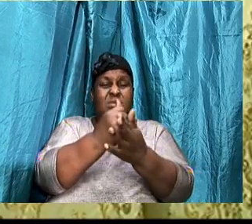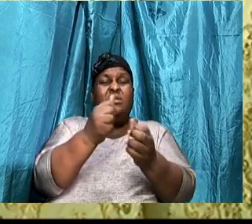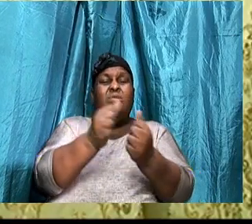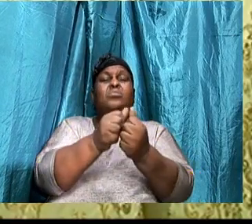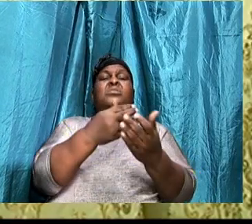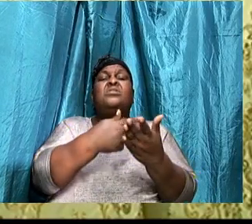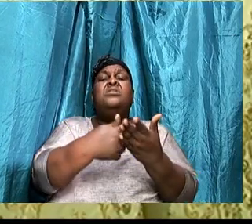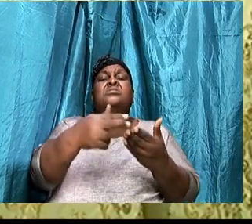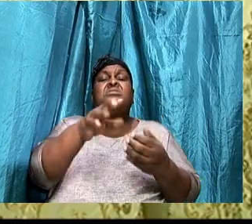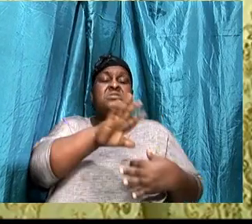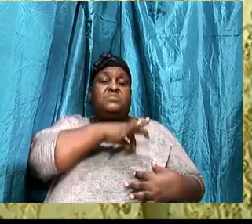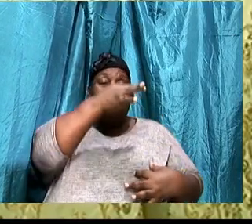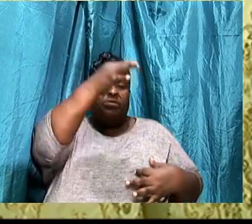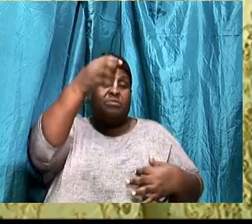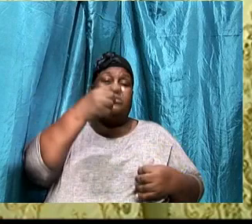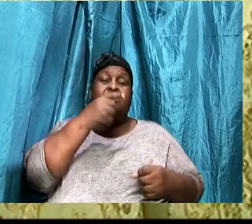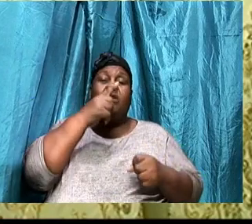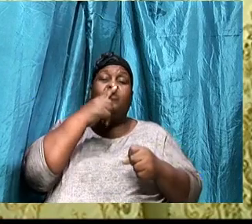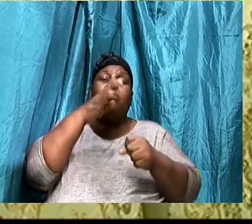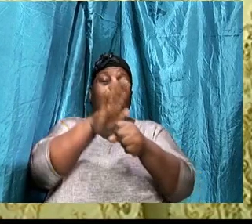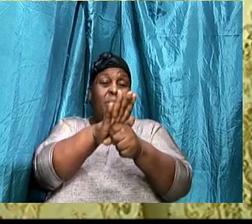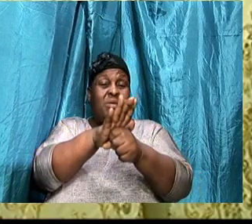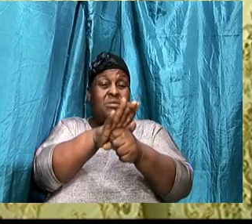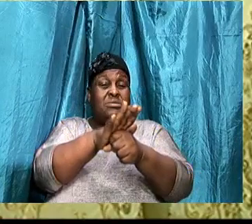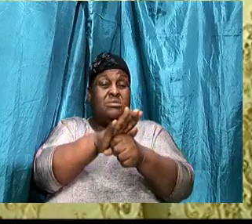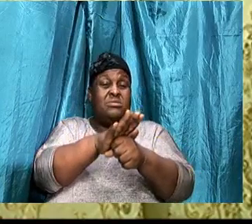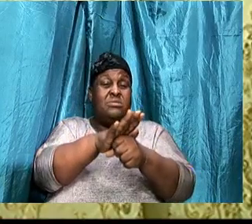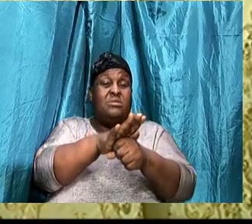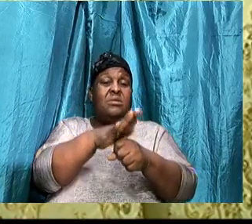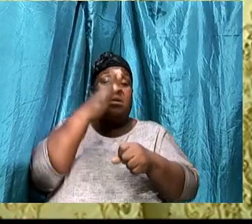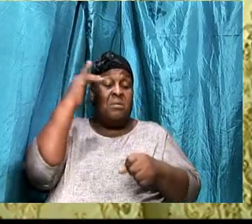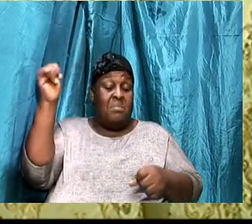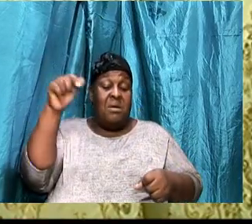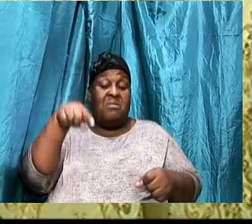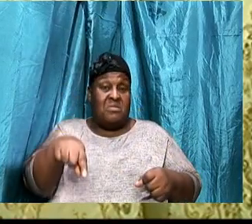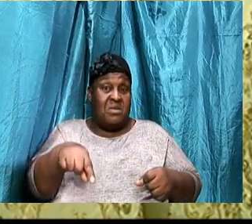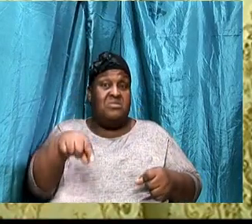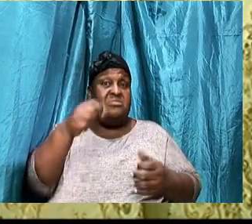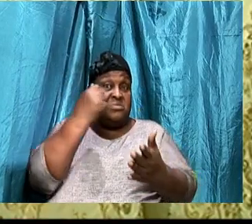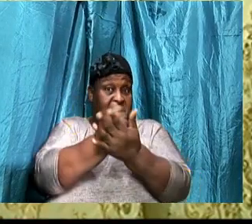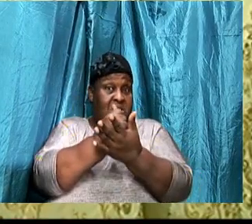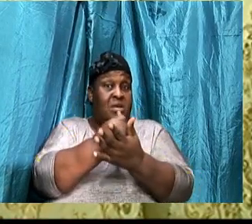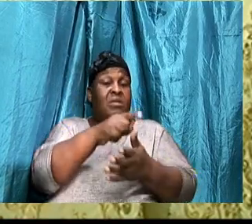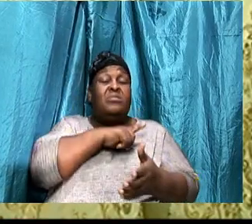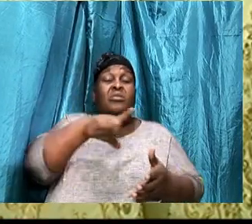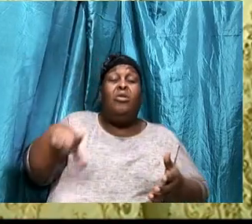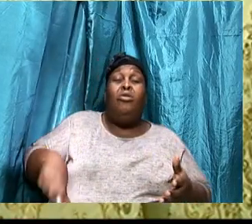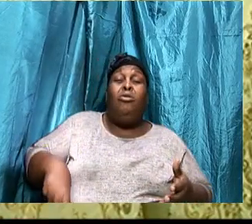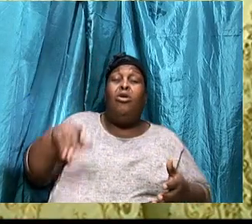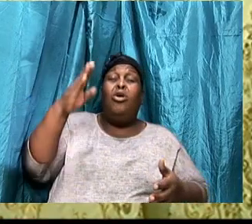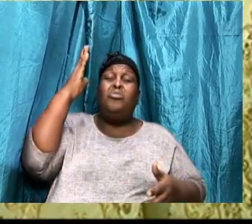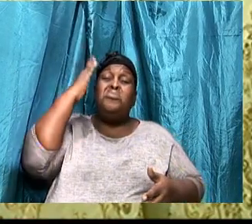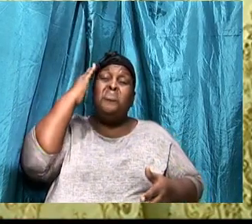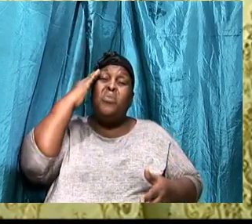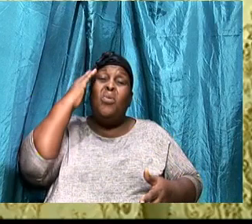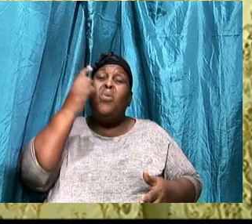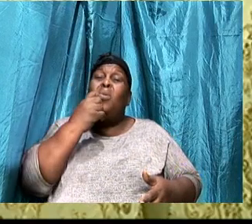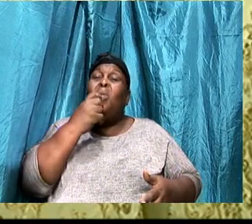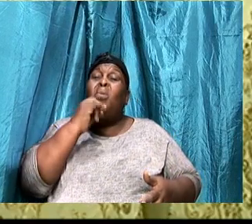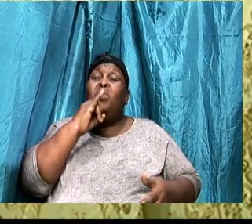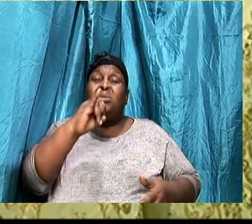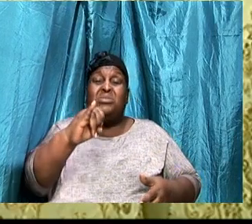of promise, By this seal, The Lord know, Them that are is, This Holy Ghost, That